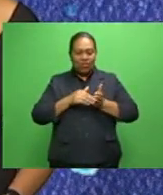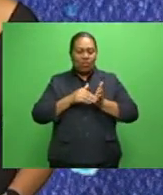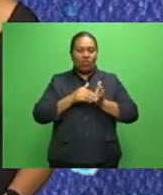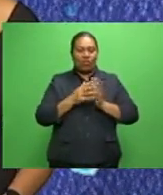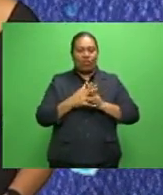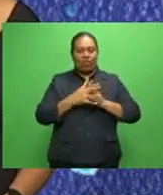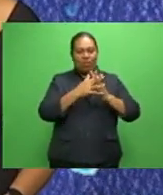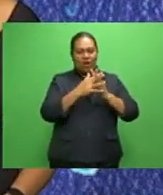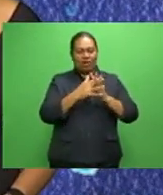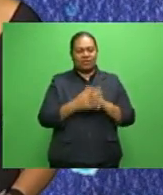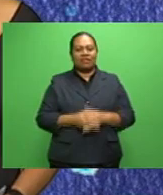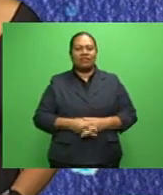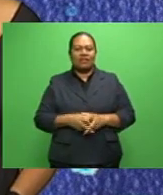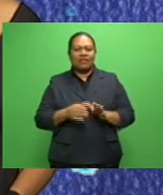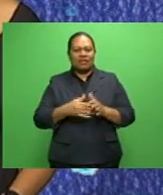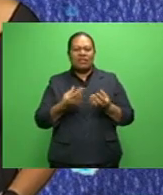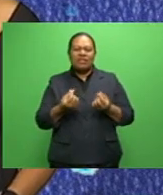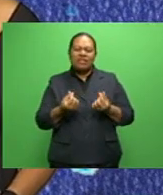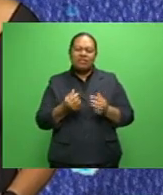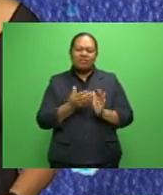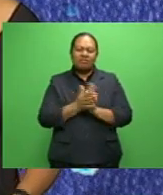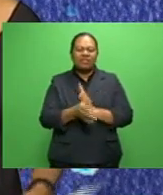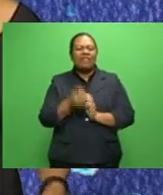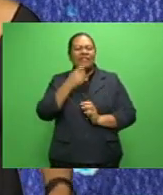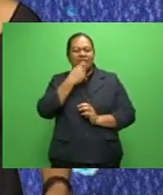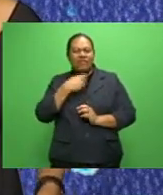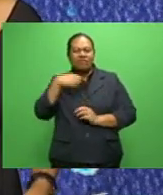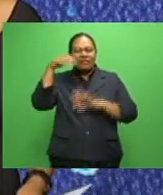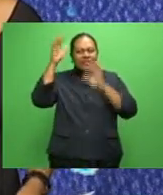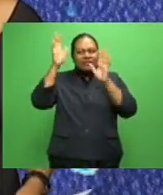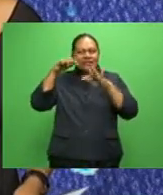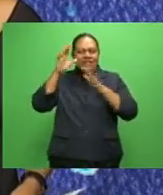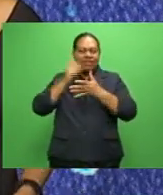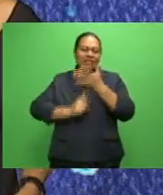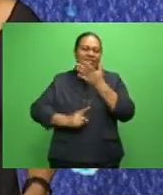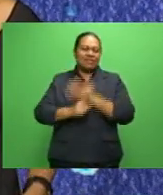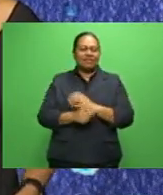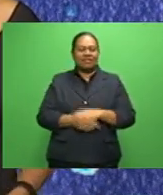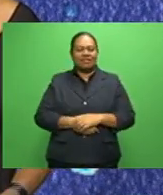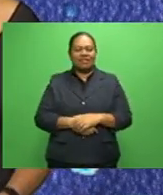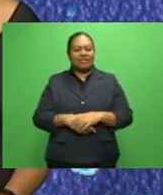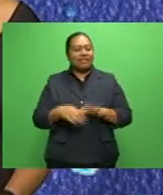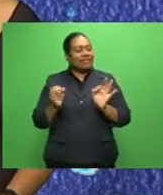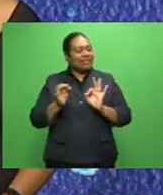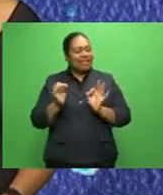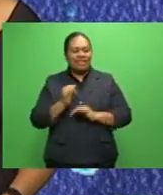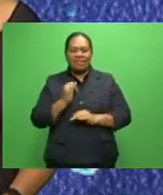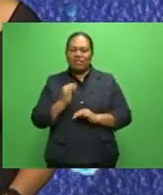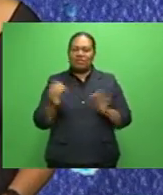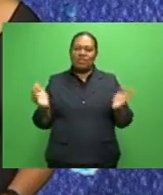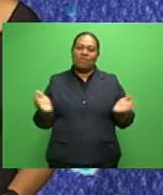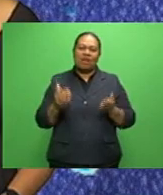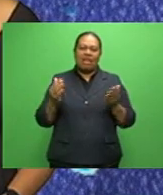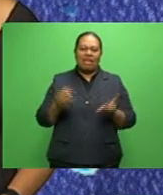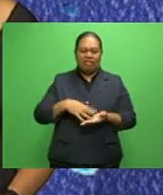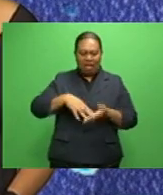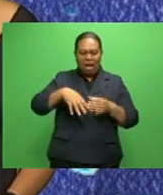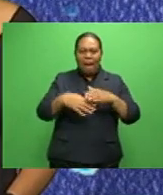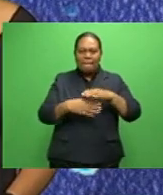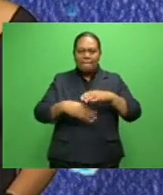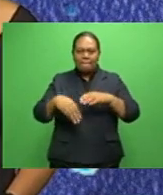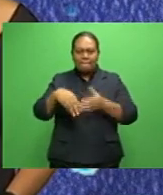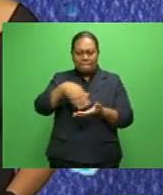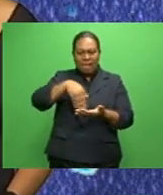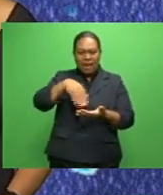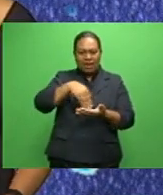it's been an easy going here, a light showers, but hey, there's no better time to play in the mud than when it's